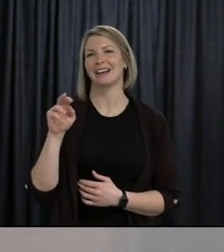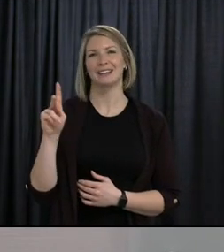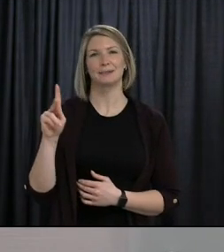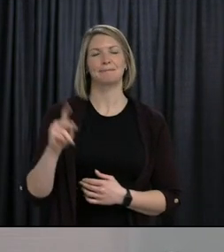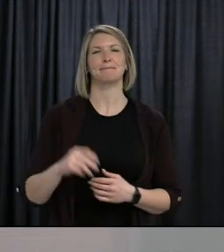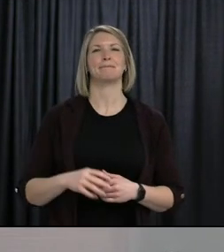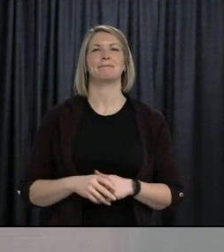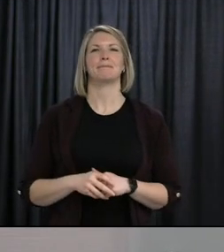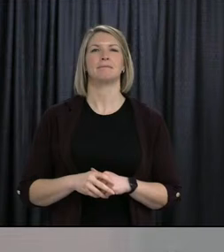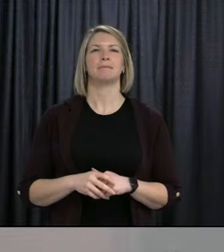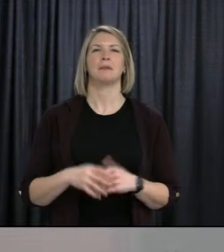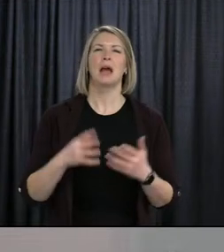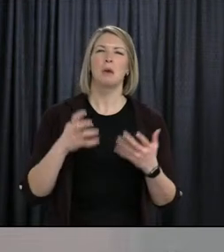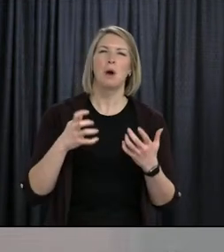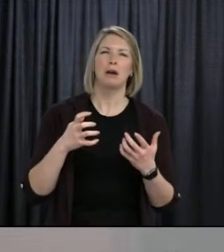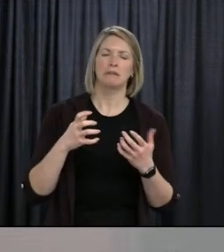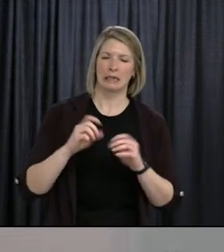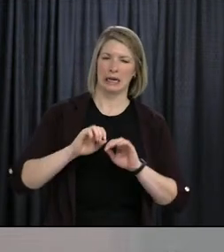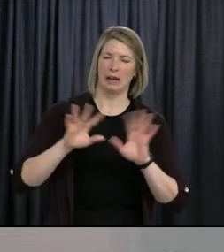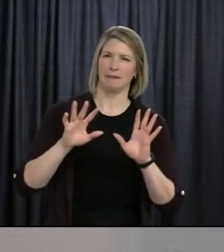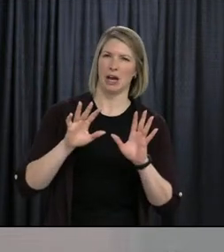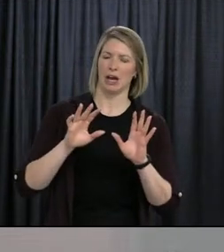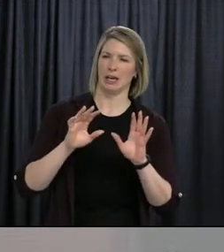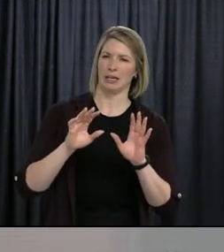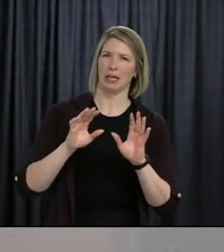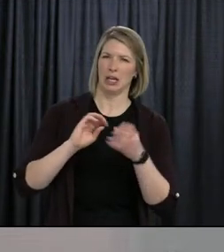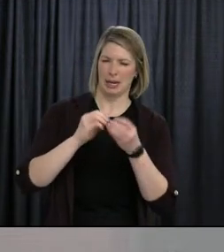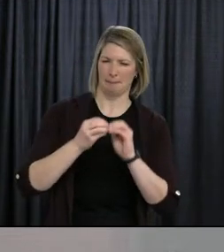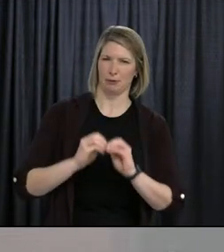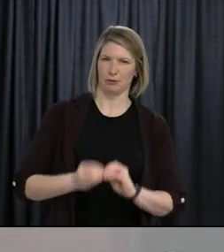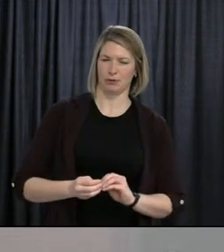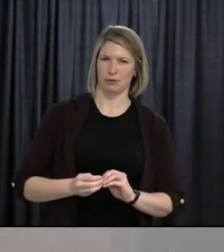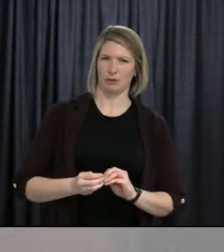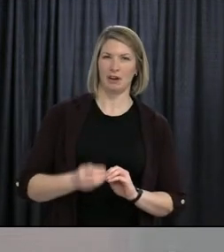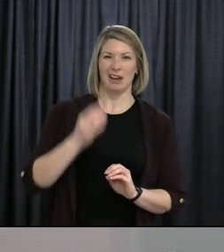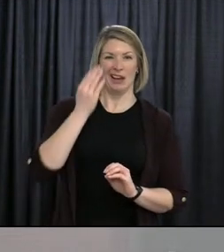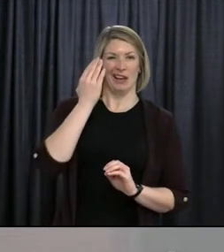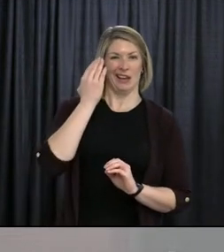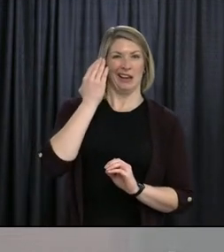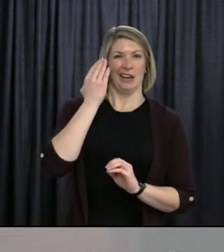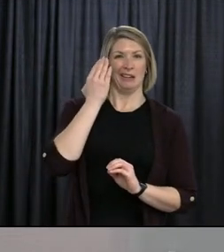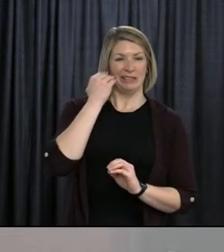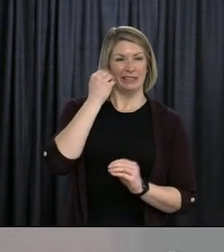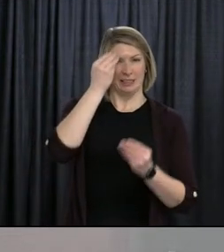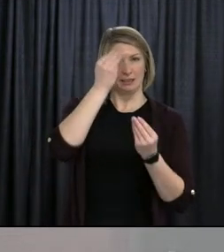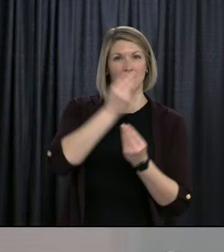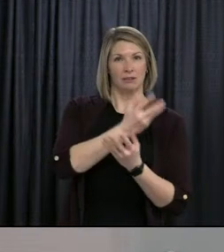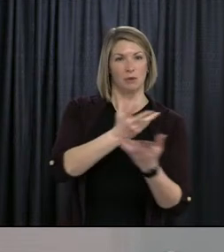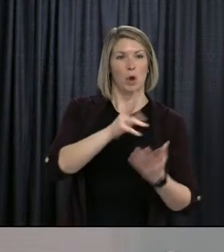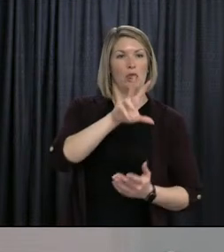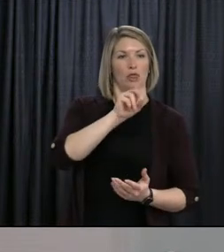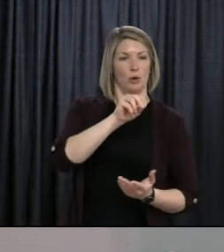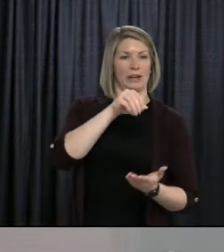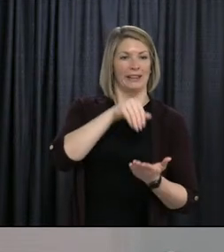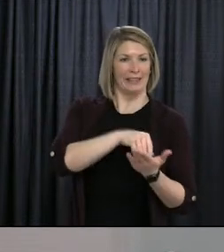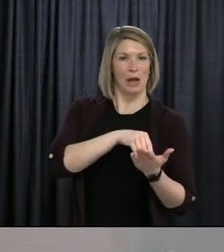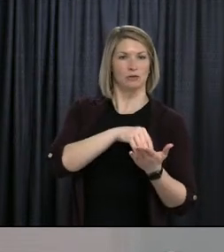I just want to clarify a couple of numbers. You mentioned that there were 30,000 Chromebooks ordered in July.